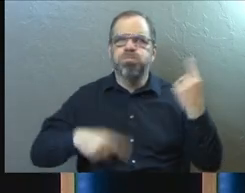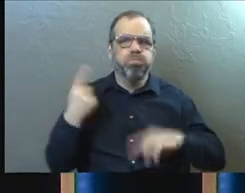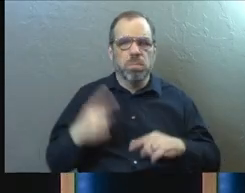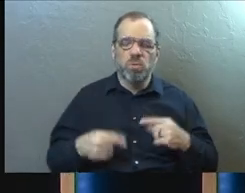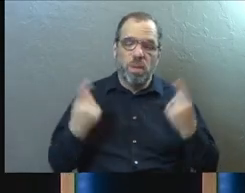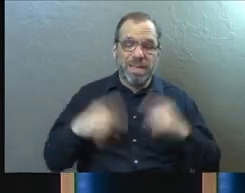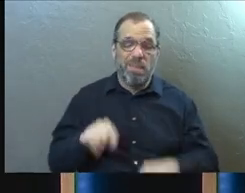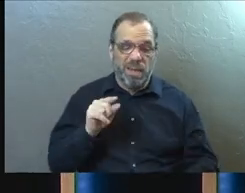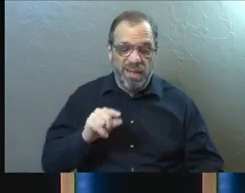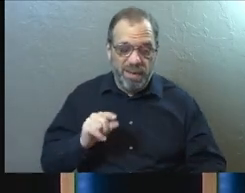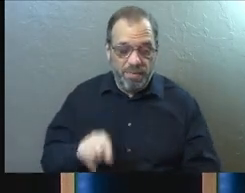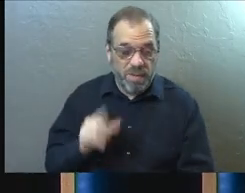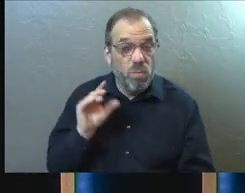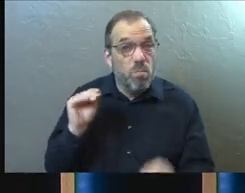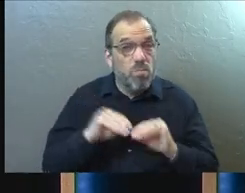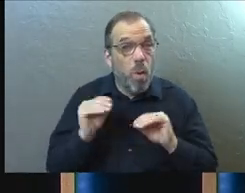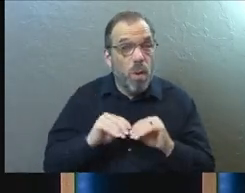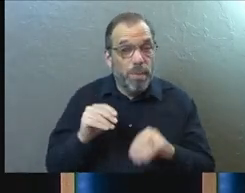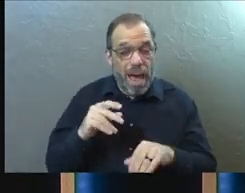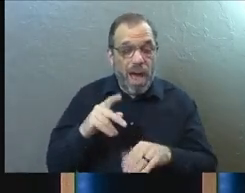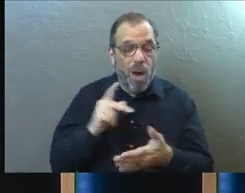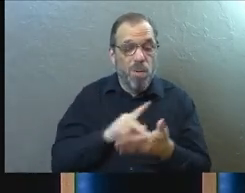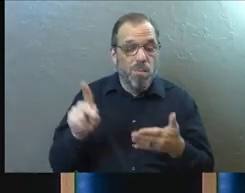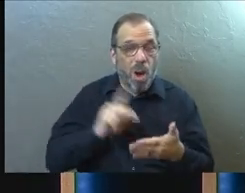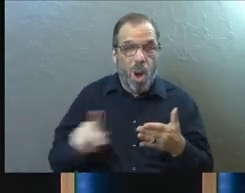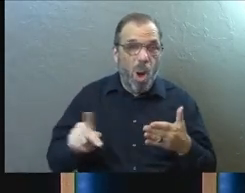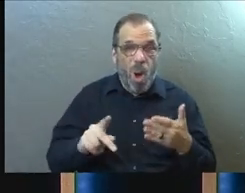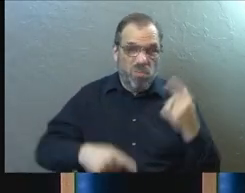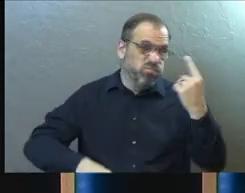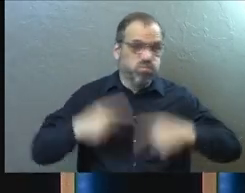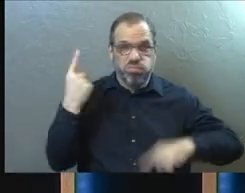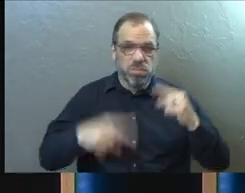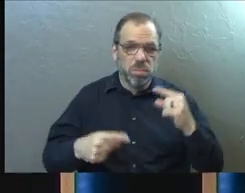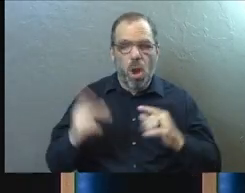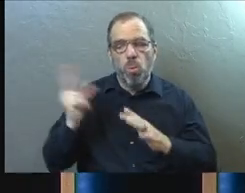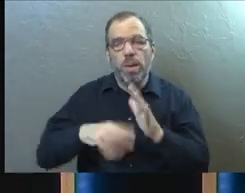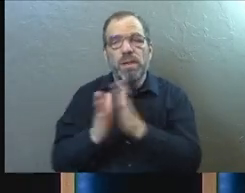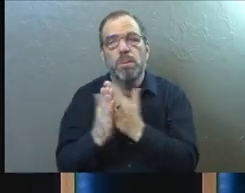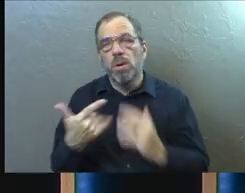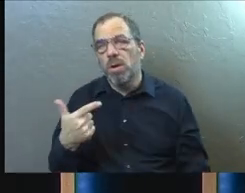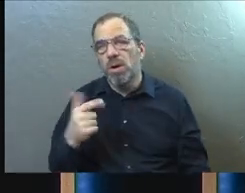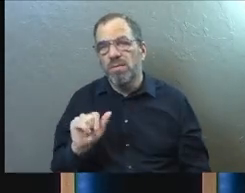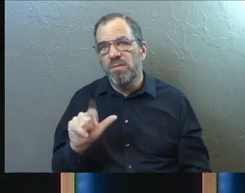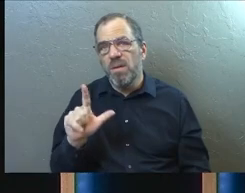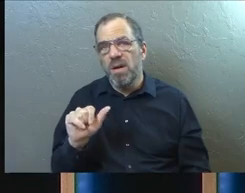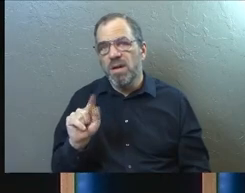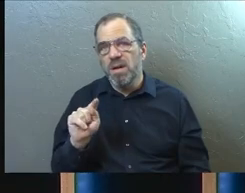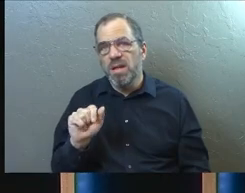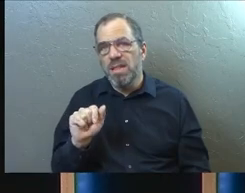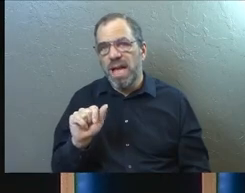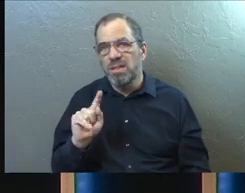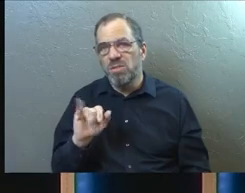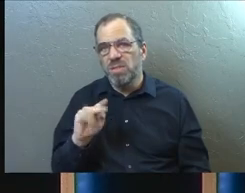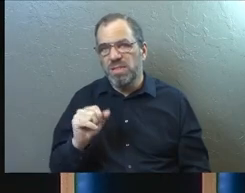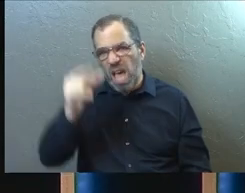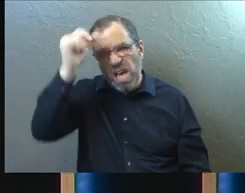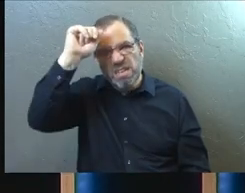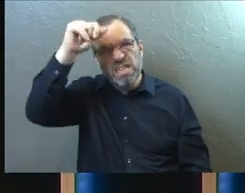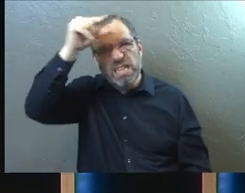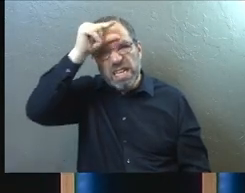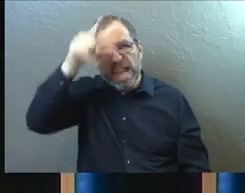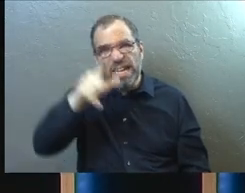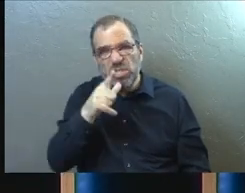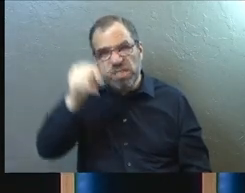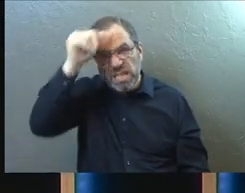that's kind of happening here. And if you want to read more about Paul arguing vehemently, you can read Galatians because it's about this whole idea about